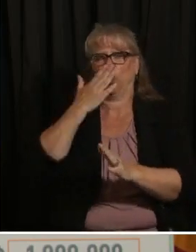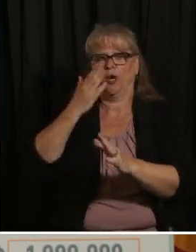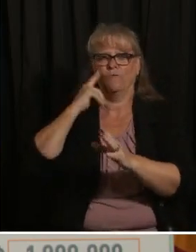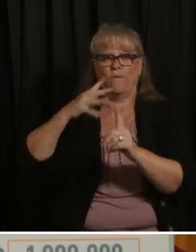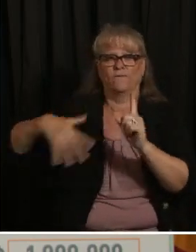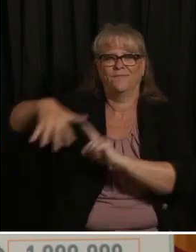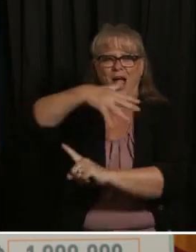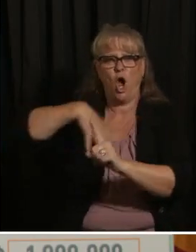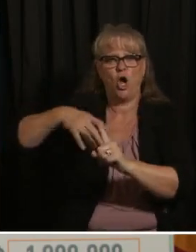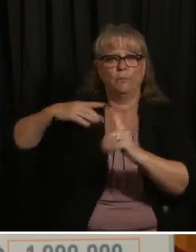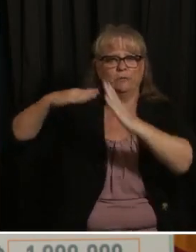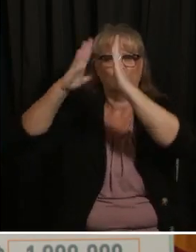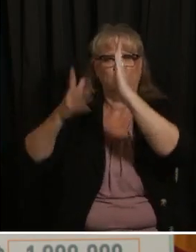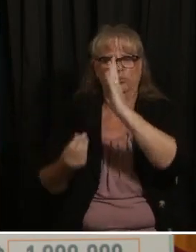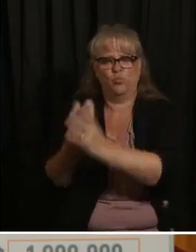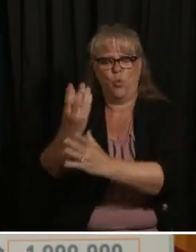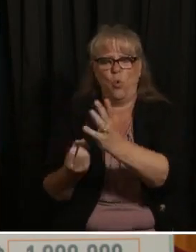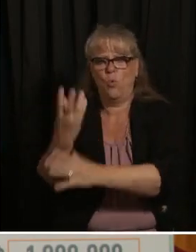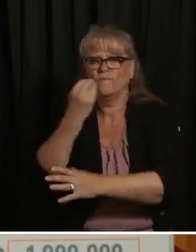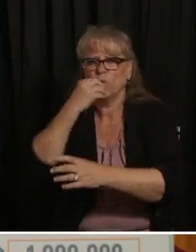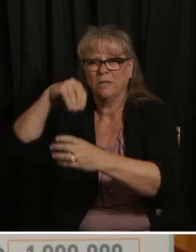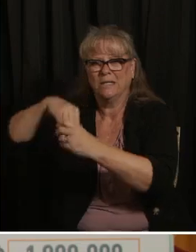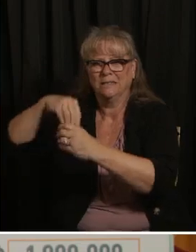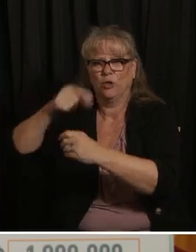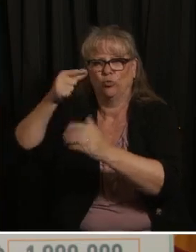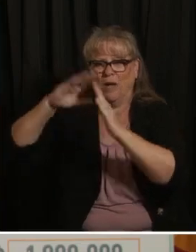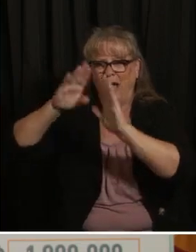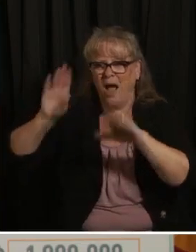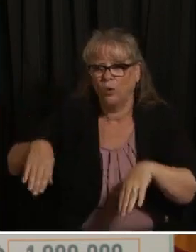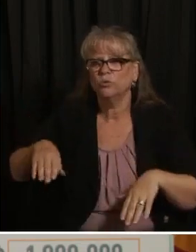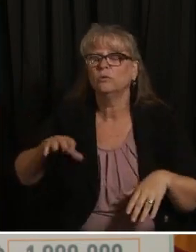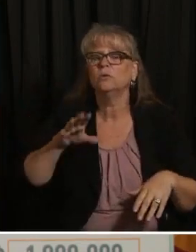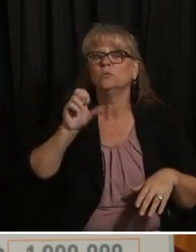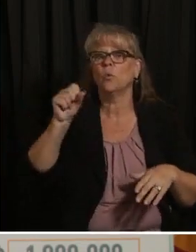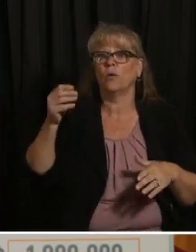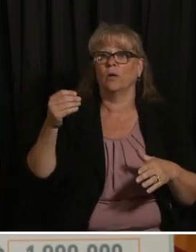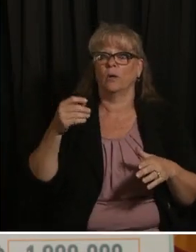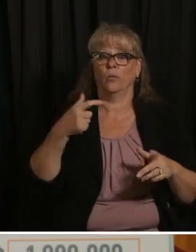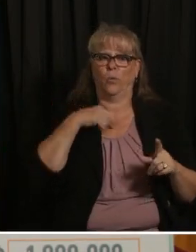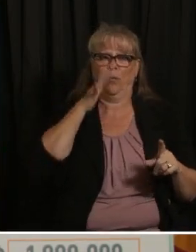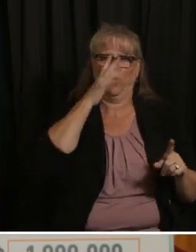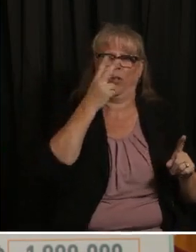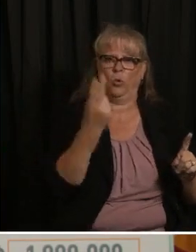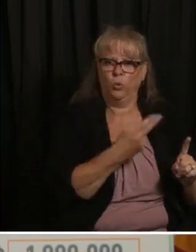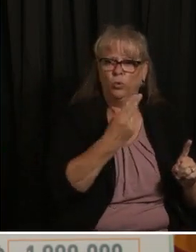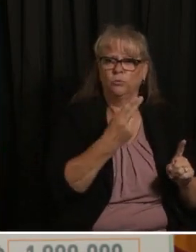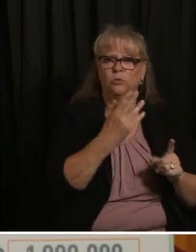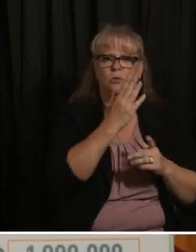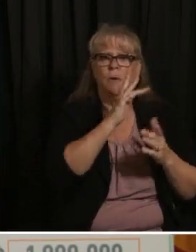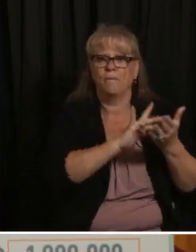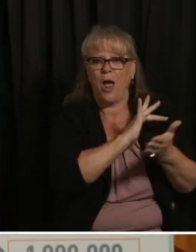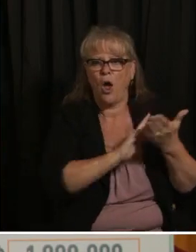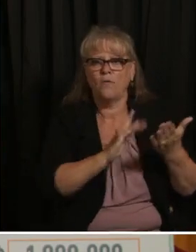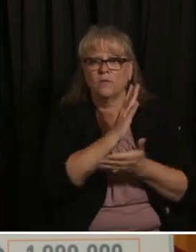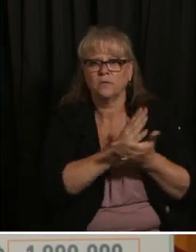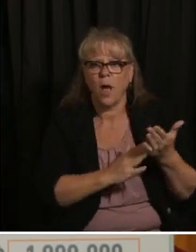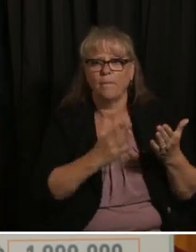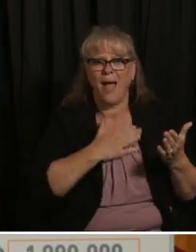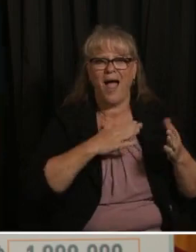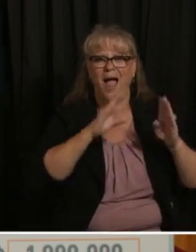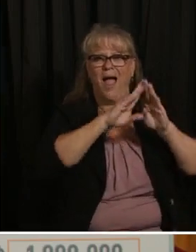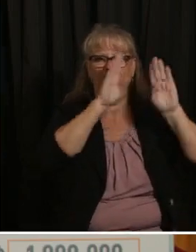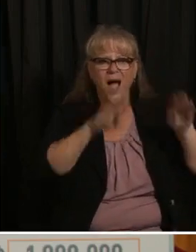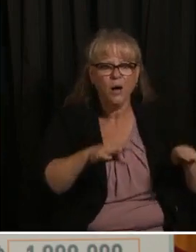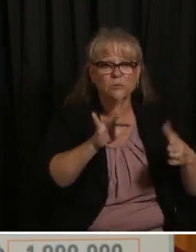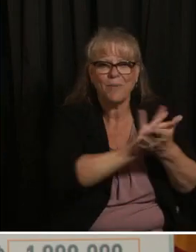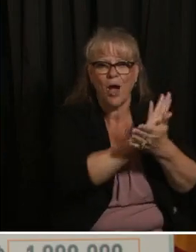um some of the money you know i'm going to use to put a dent in some of my personal debts mortgage um buy mountain bikes